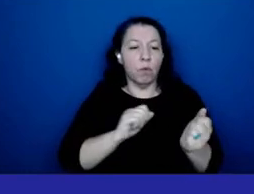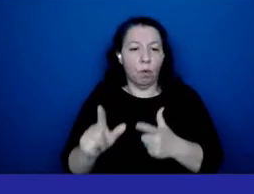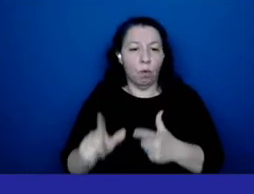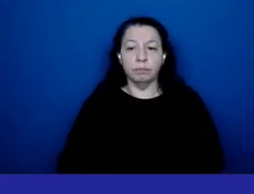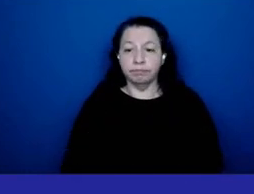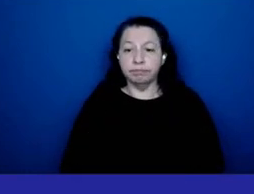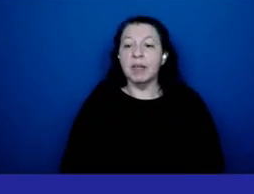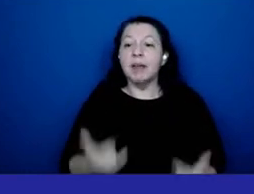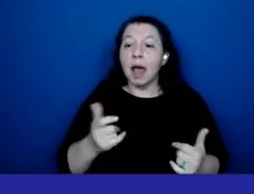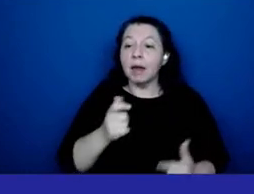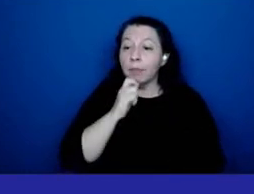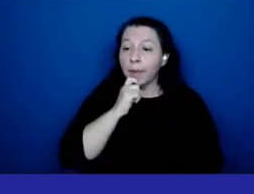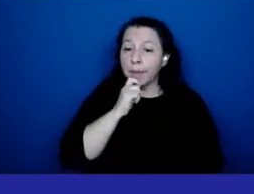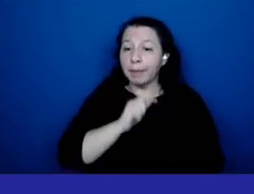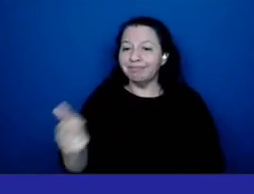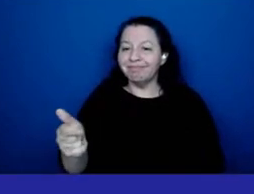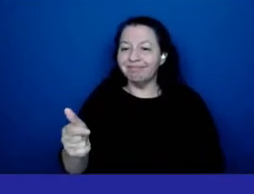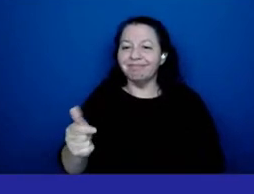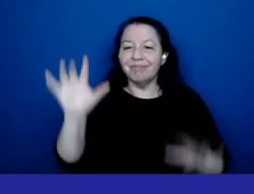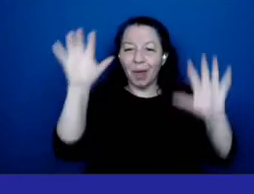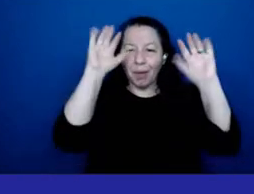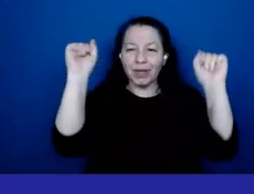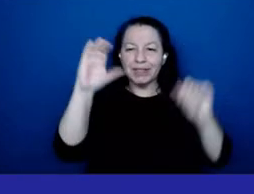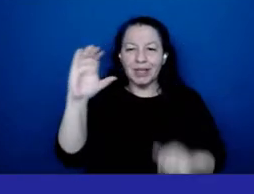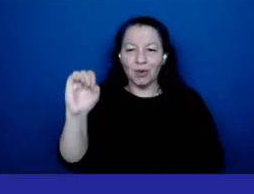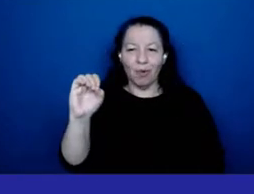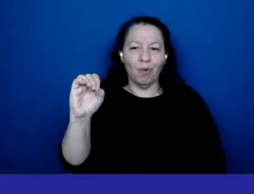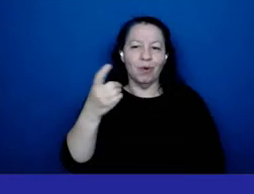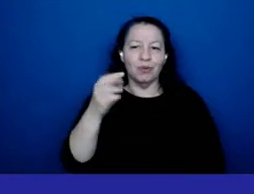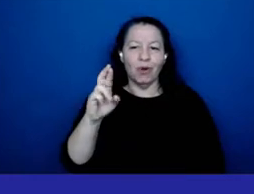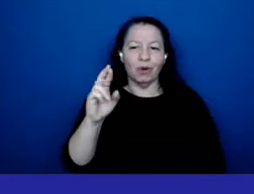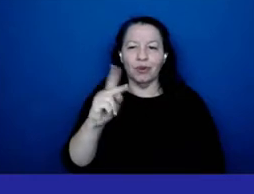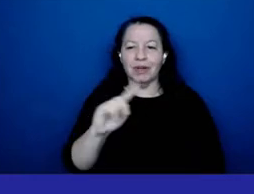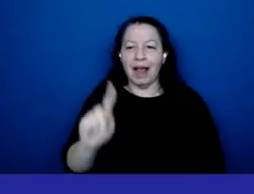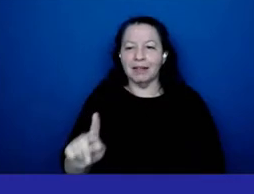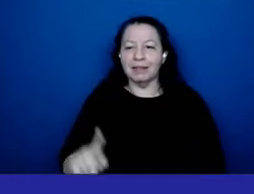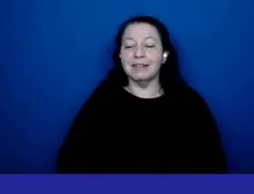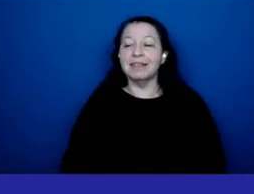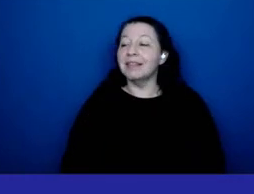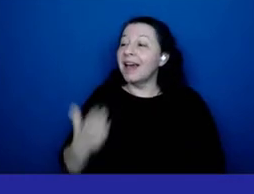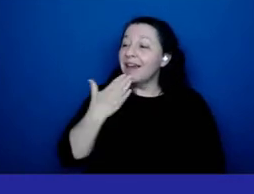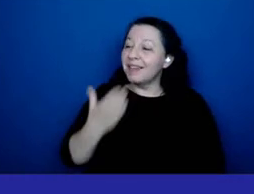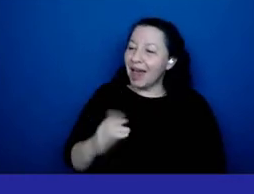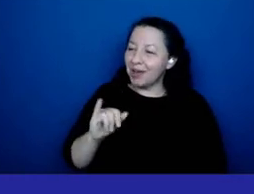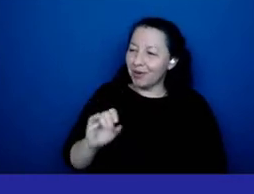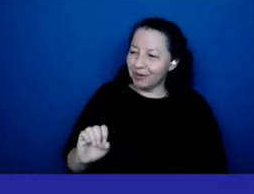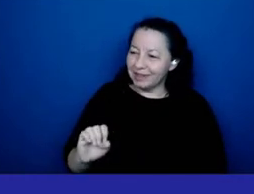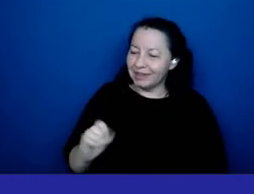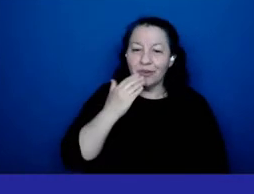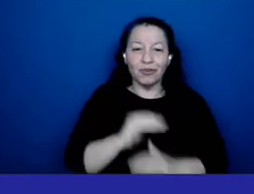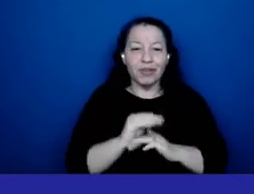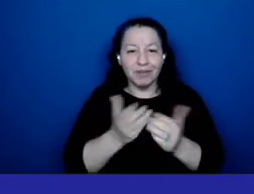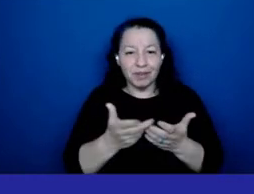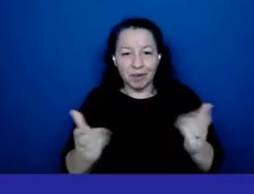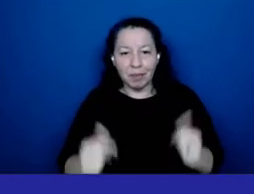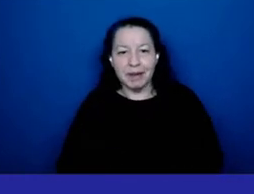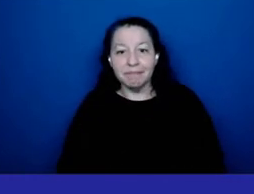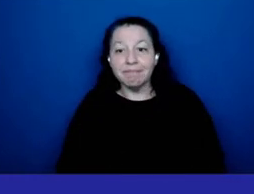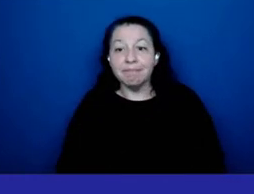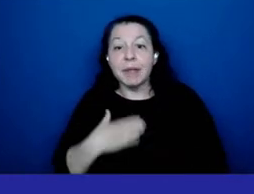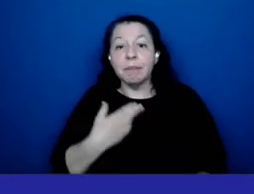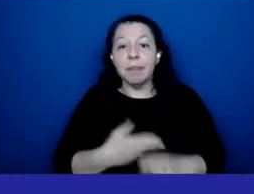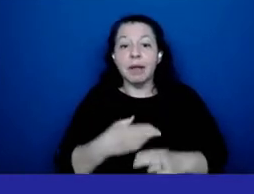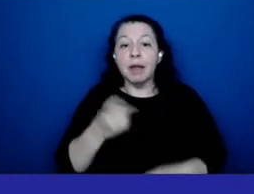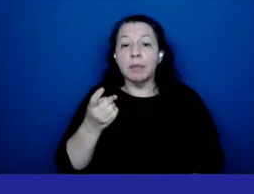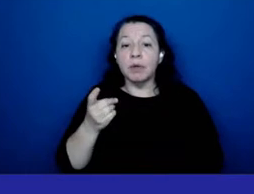to our president ceo dr cats all right thank you thank you jose and good evening everybody uh my name is